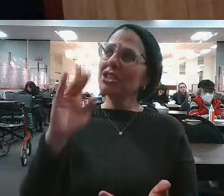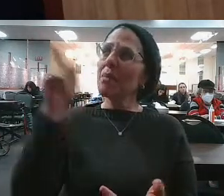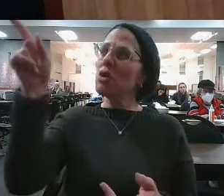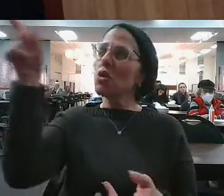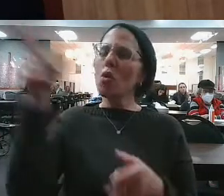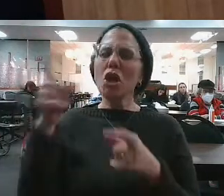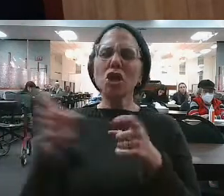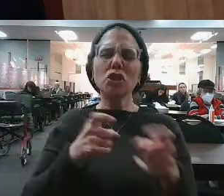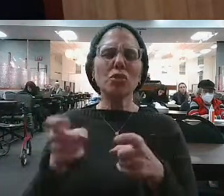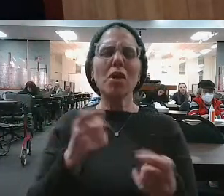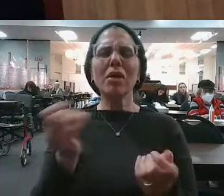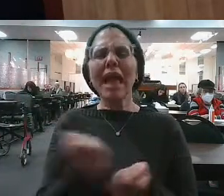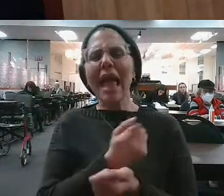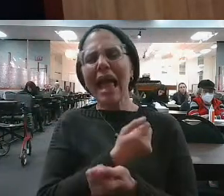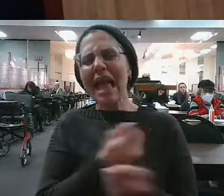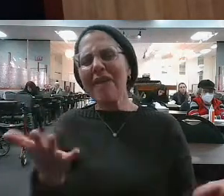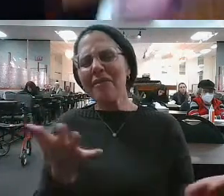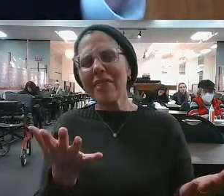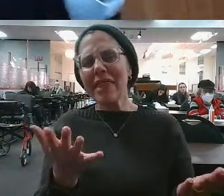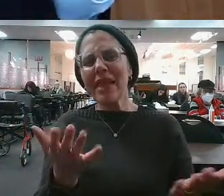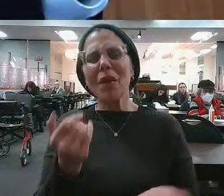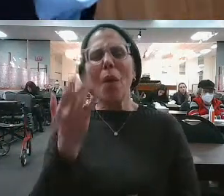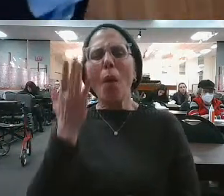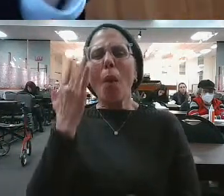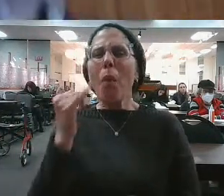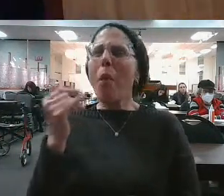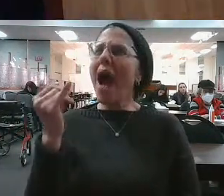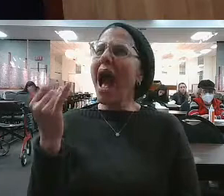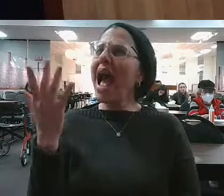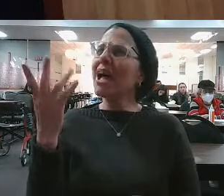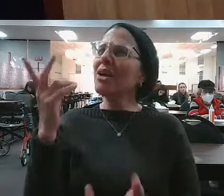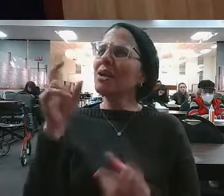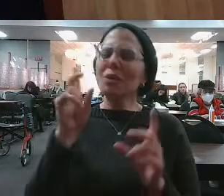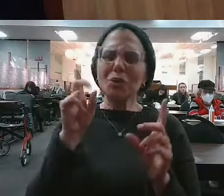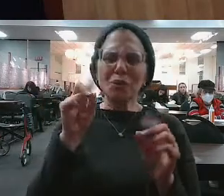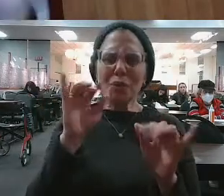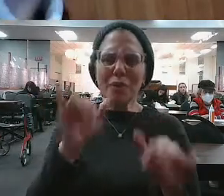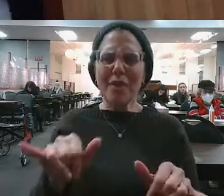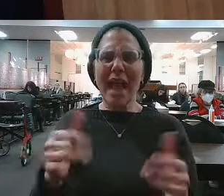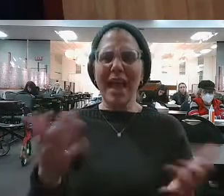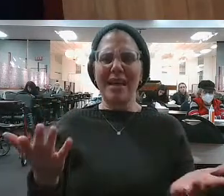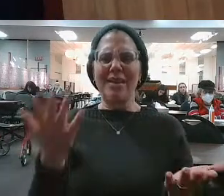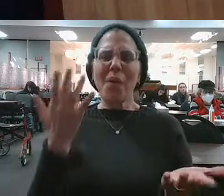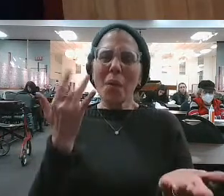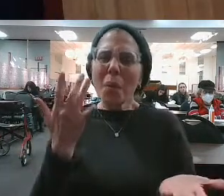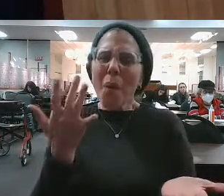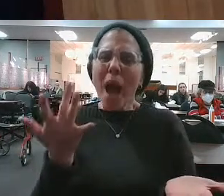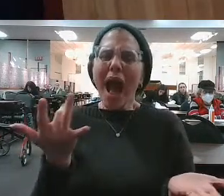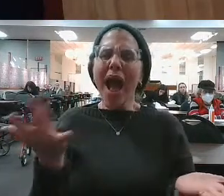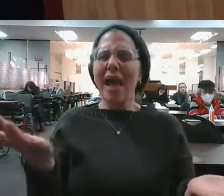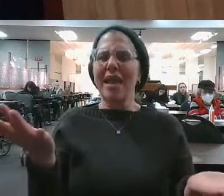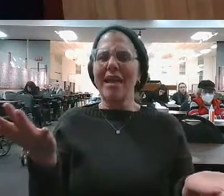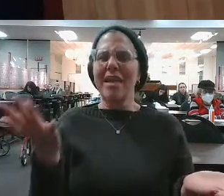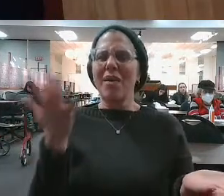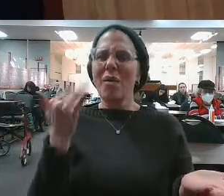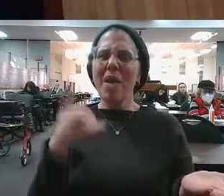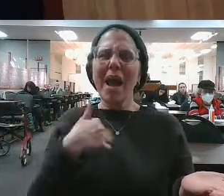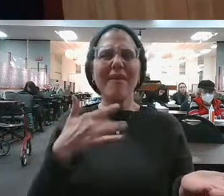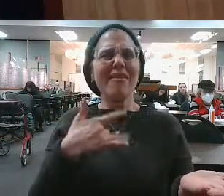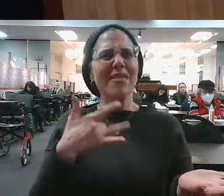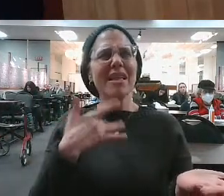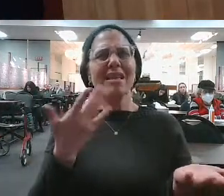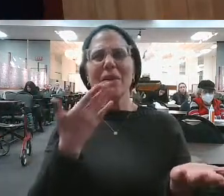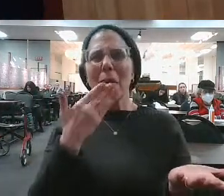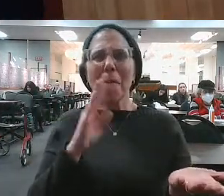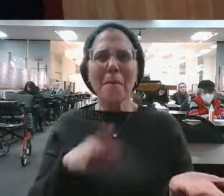Baruch Hu. You control everything. Why would you do this to me? And by the way, it's a legitimate